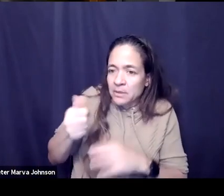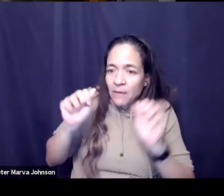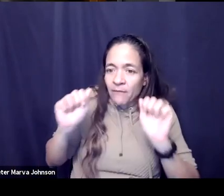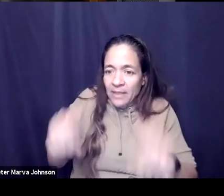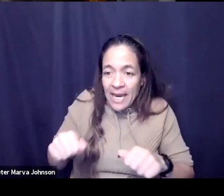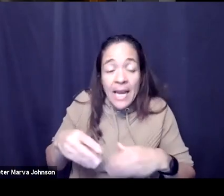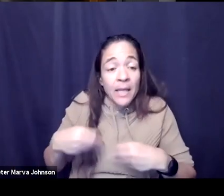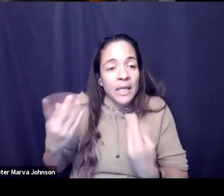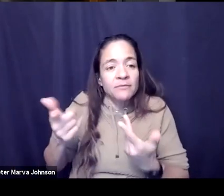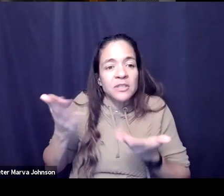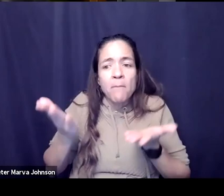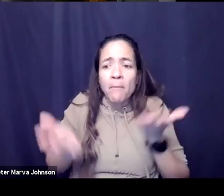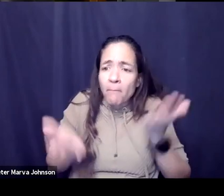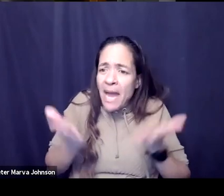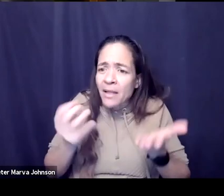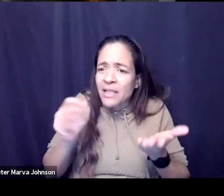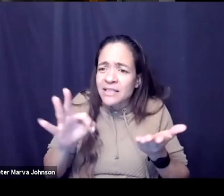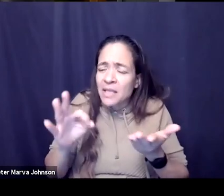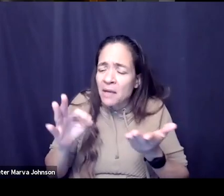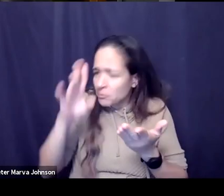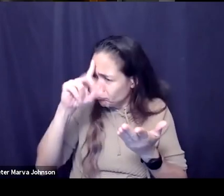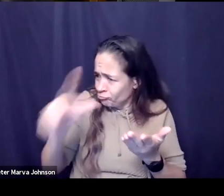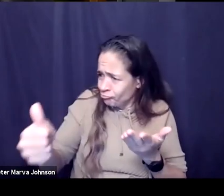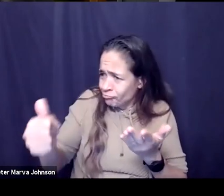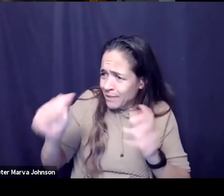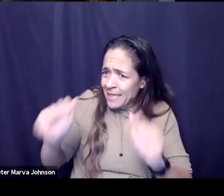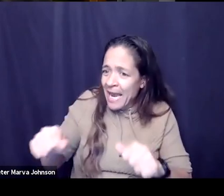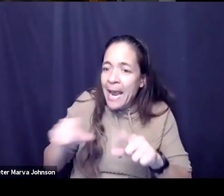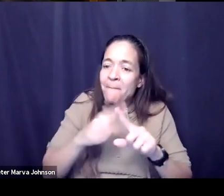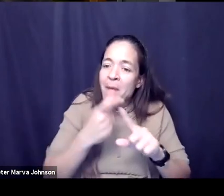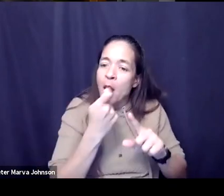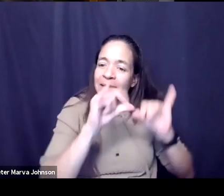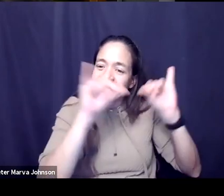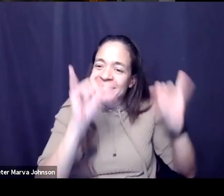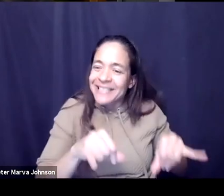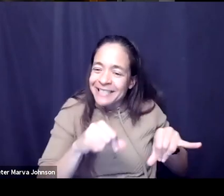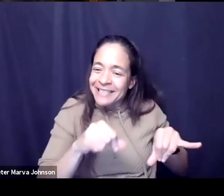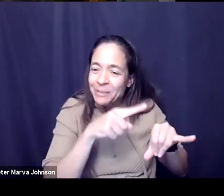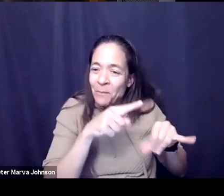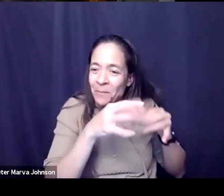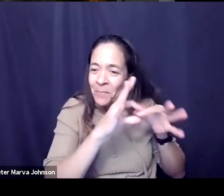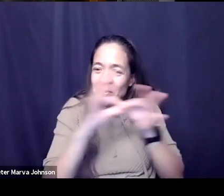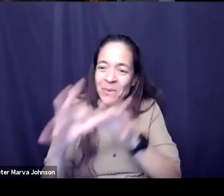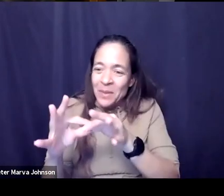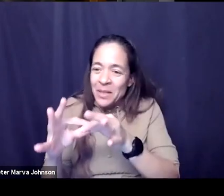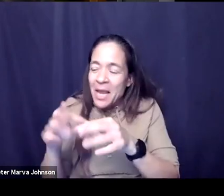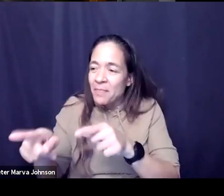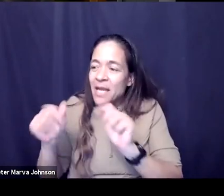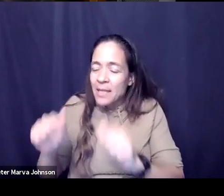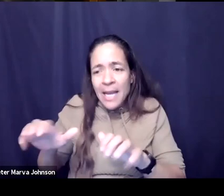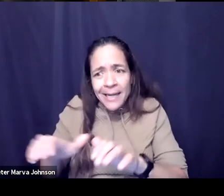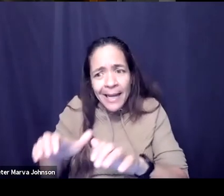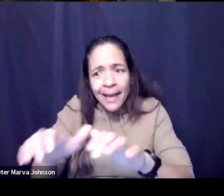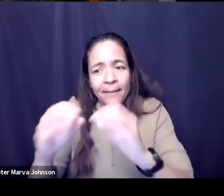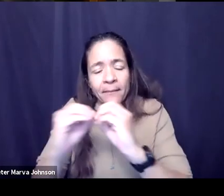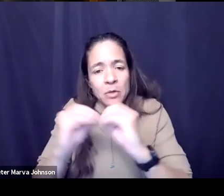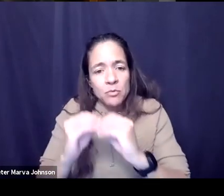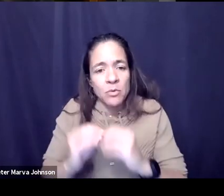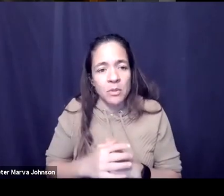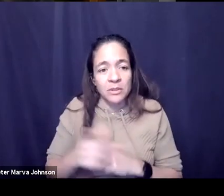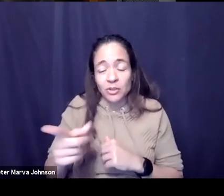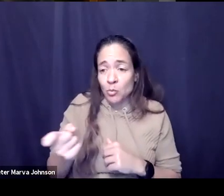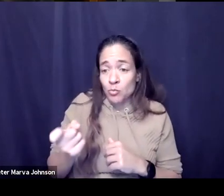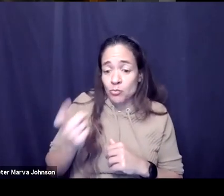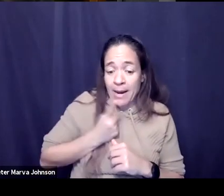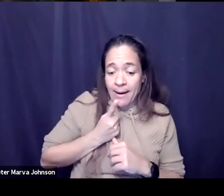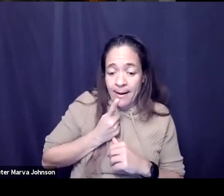to enable them to act more so you know i you asked you know how do you kind of